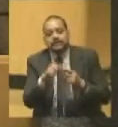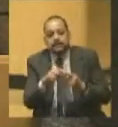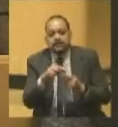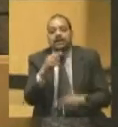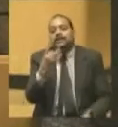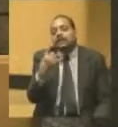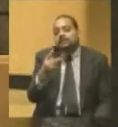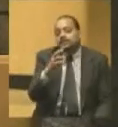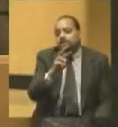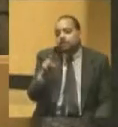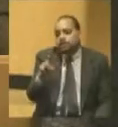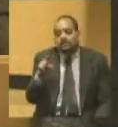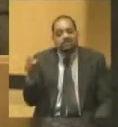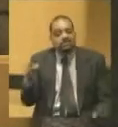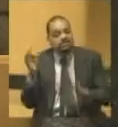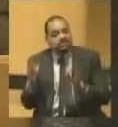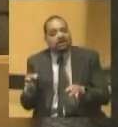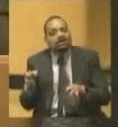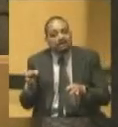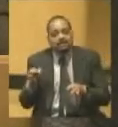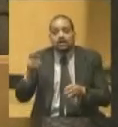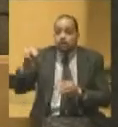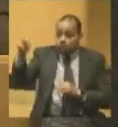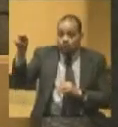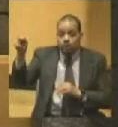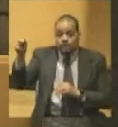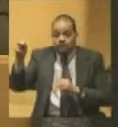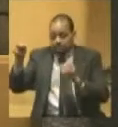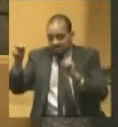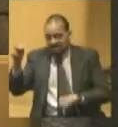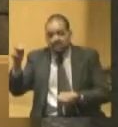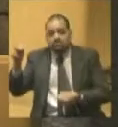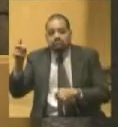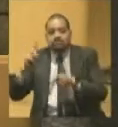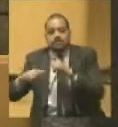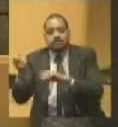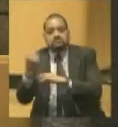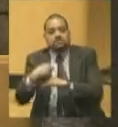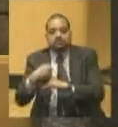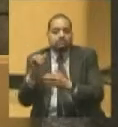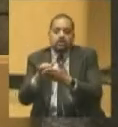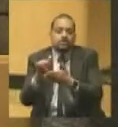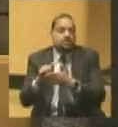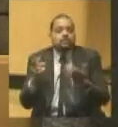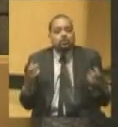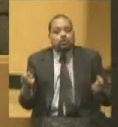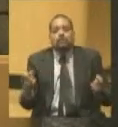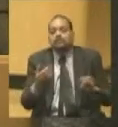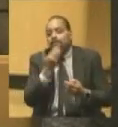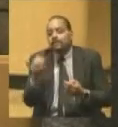that the North could not conquer the Confederacy. And from that point on, he advocated peace.